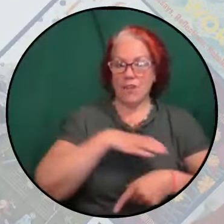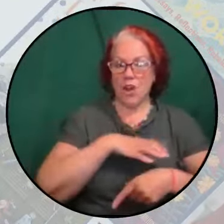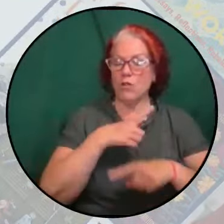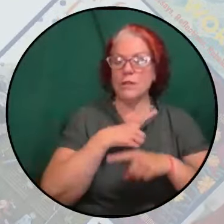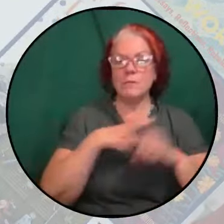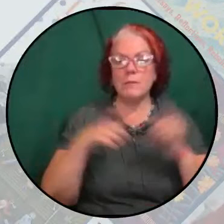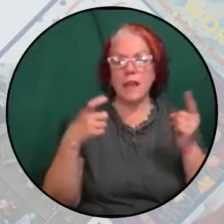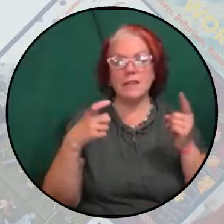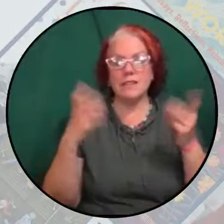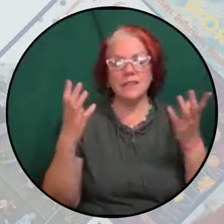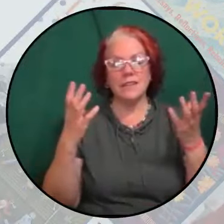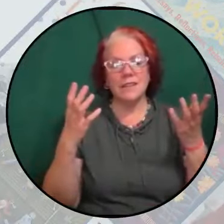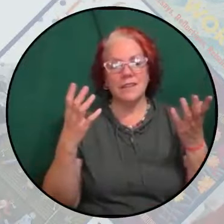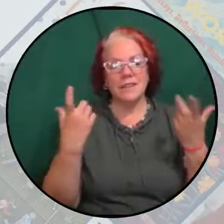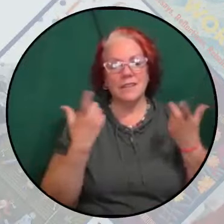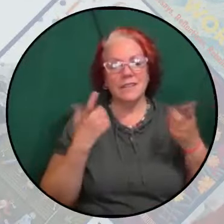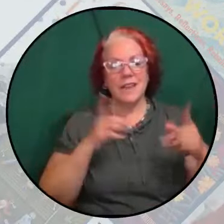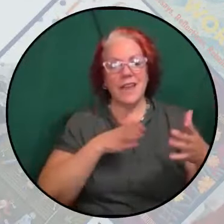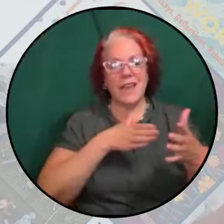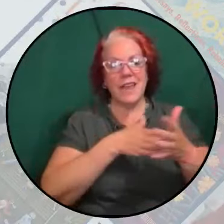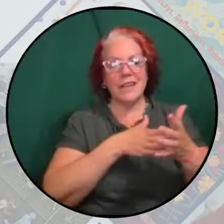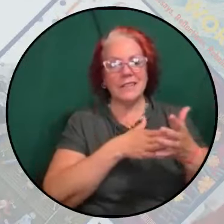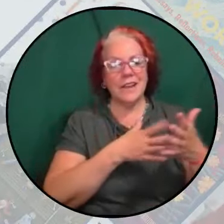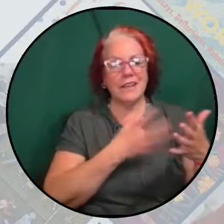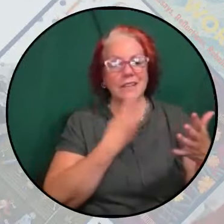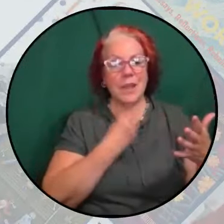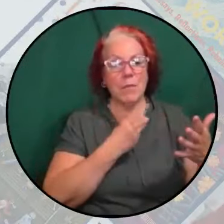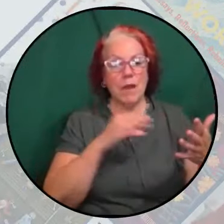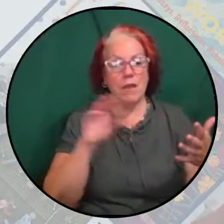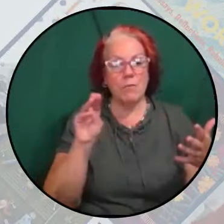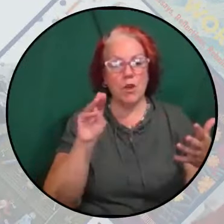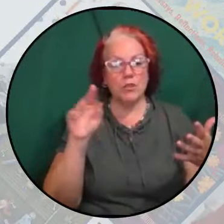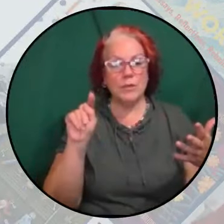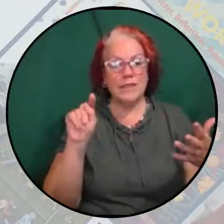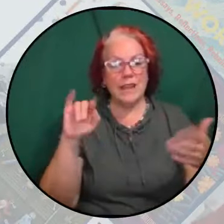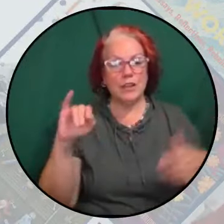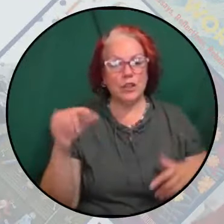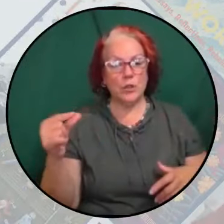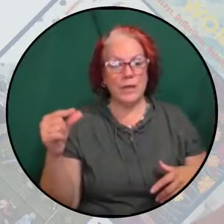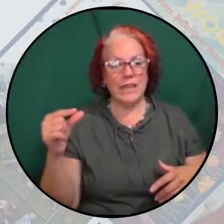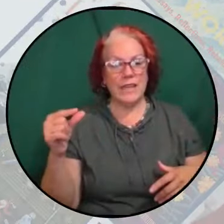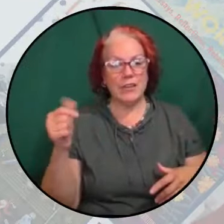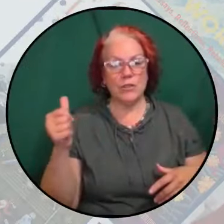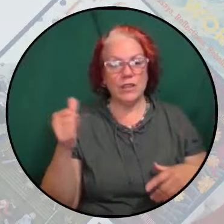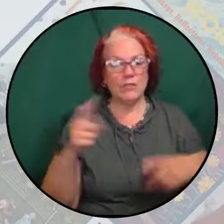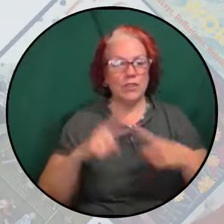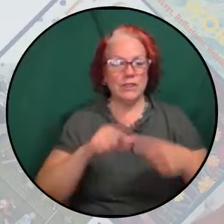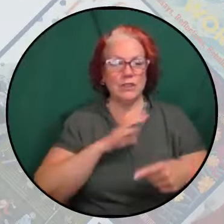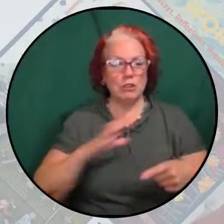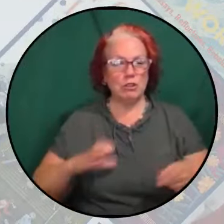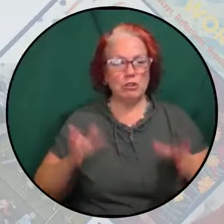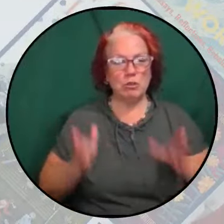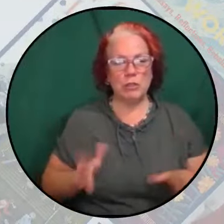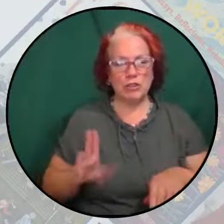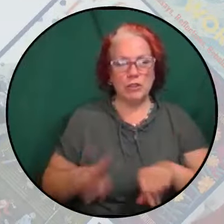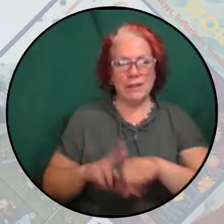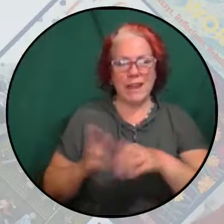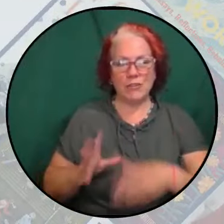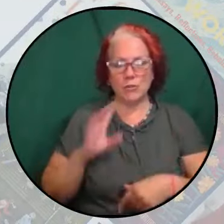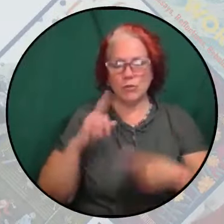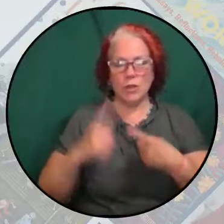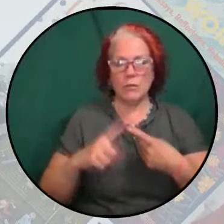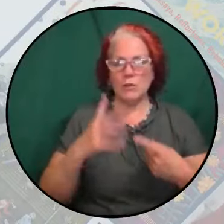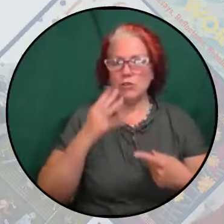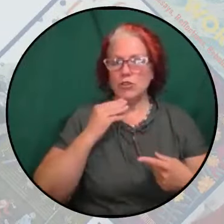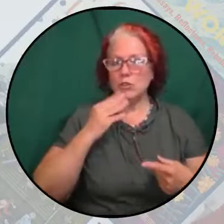anti-Semite Marjorie Taylor Green, who is best perhaps known as a Christian nationalist who talks about Jewish space